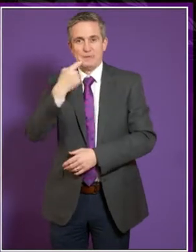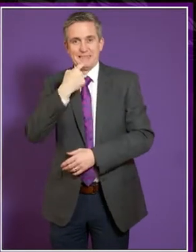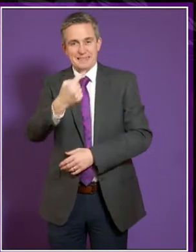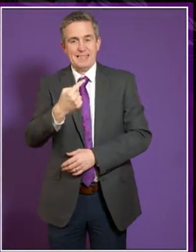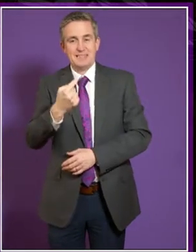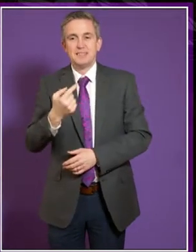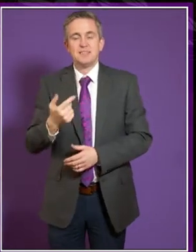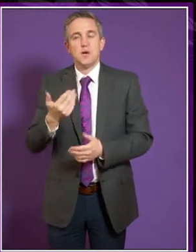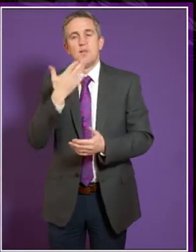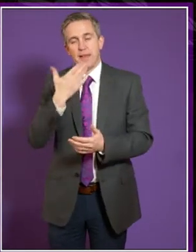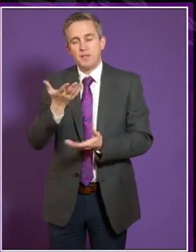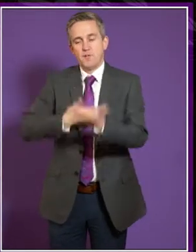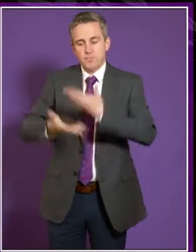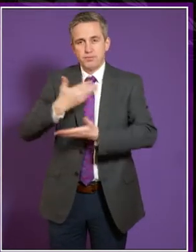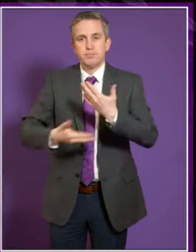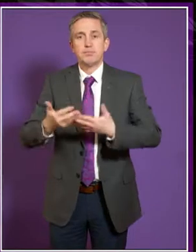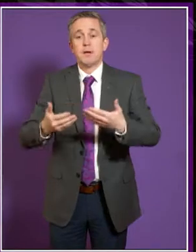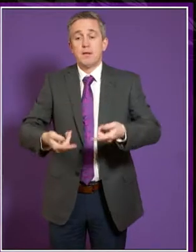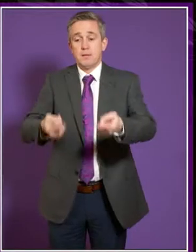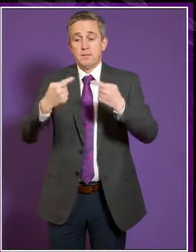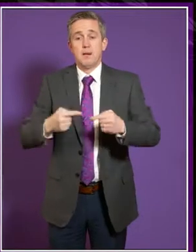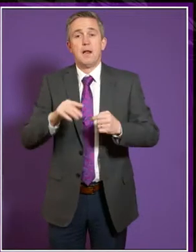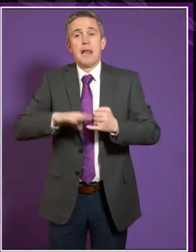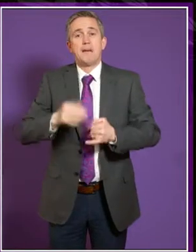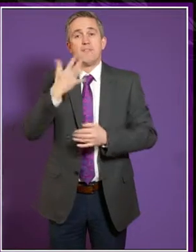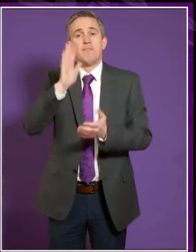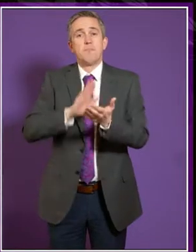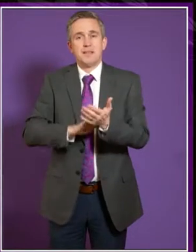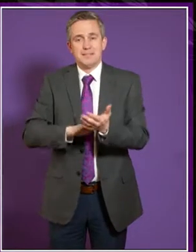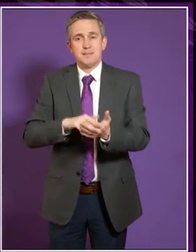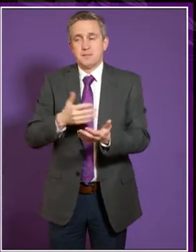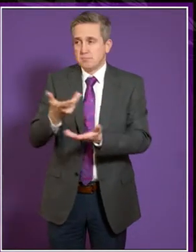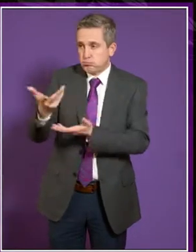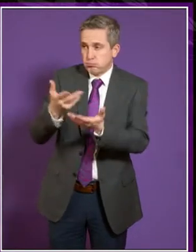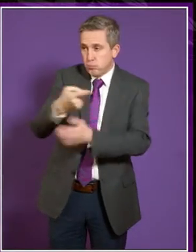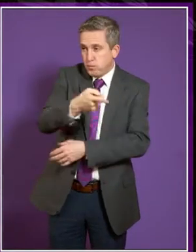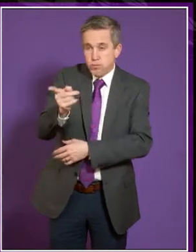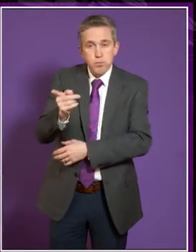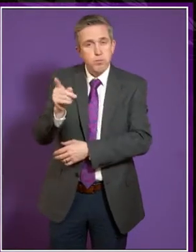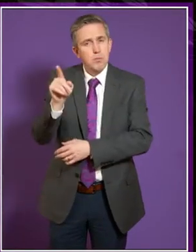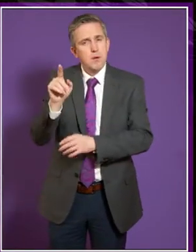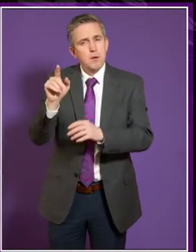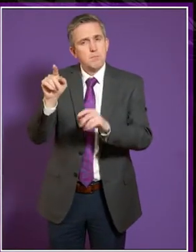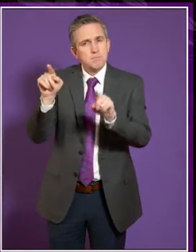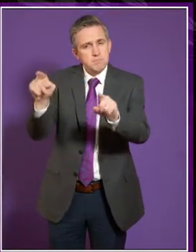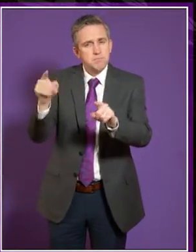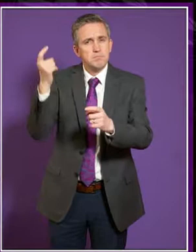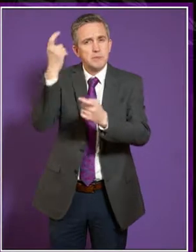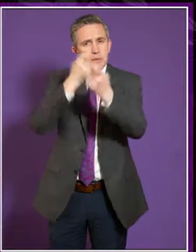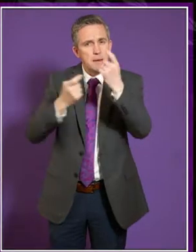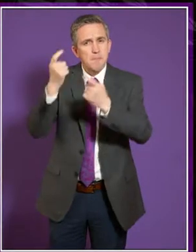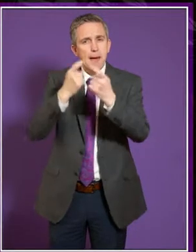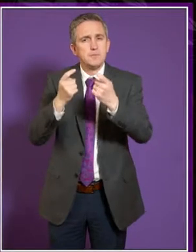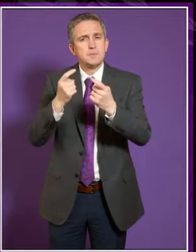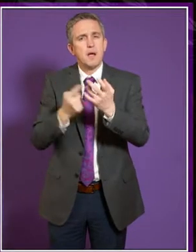other committee members here. As we move into our last sort of five minutes or so with you, I wonder if the panel could reflect on an issue that we